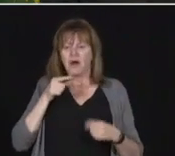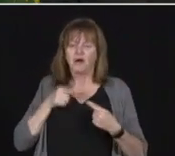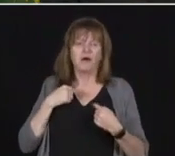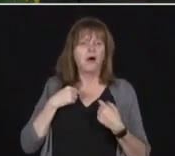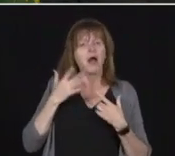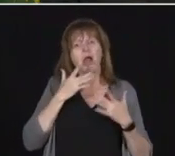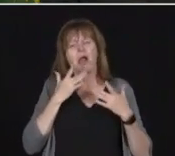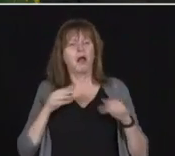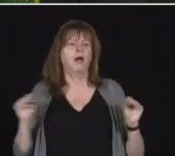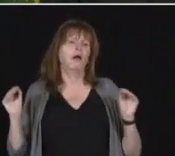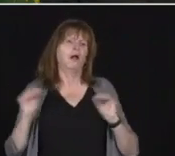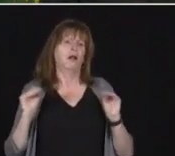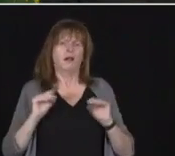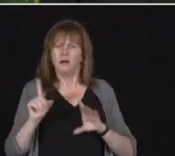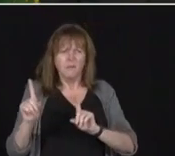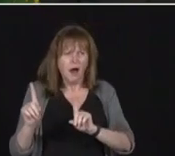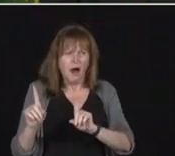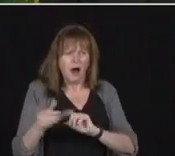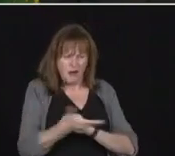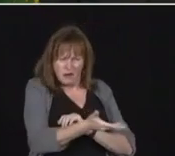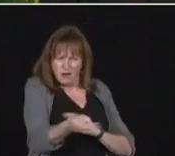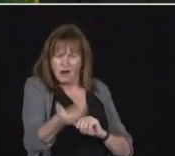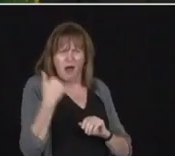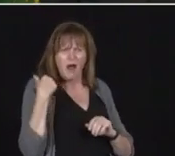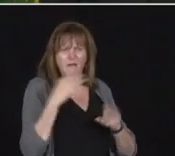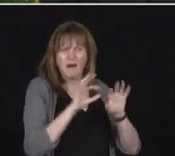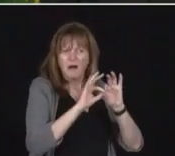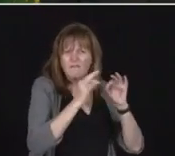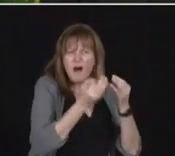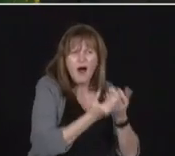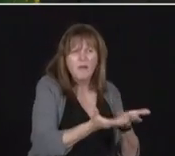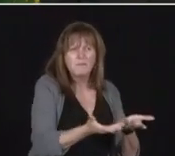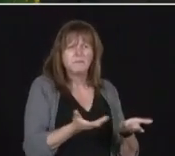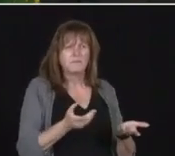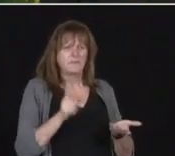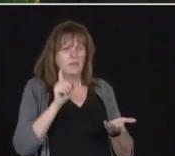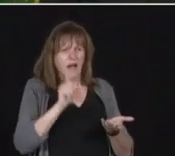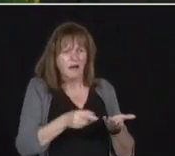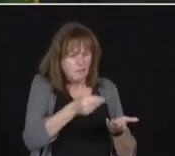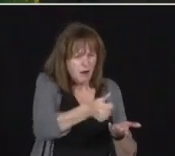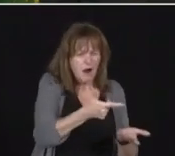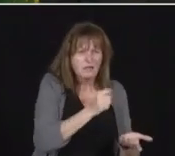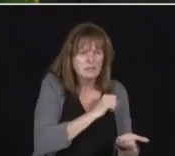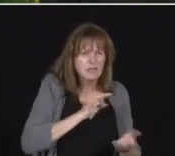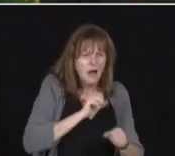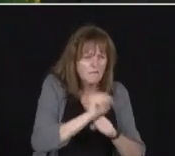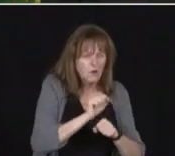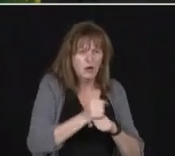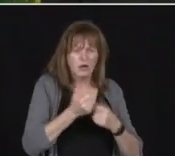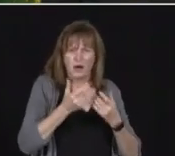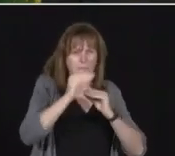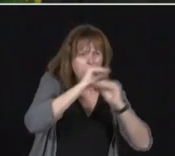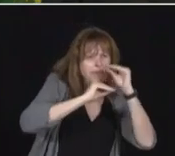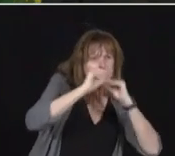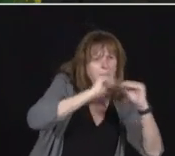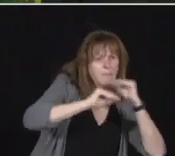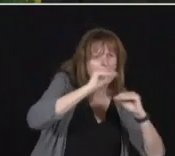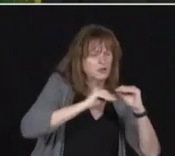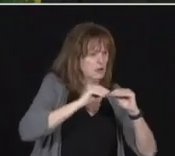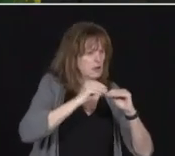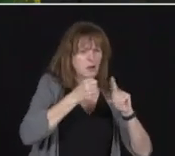family in there trying to meet payroll every single week and trying to meet their budgets and all of a sudden COVID comes along and